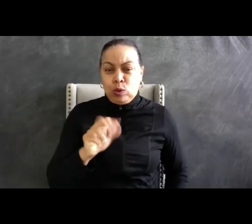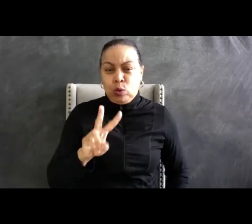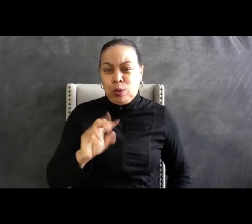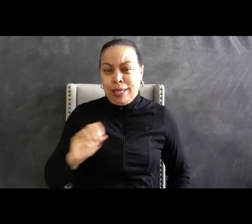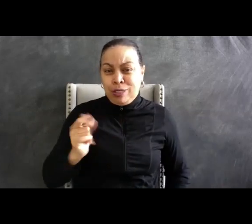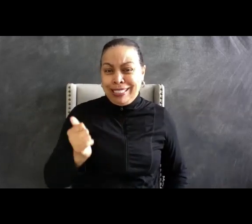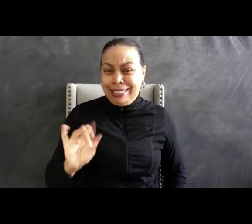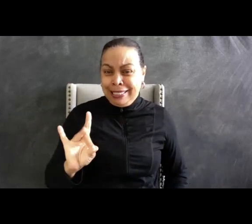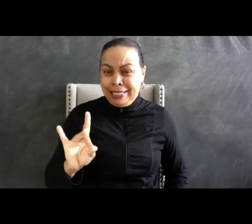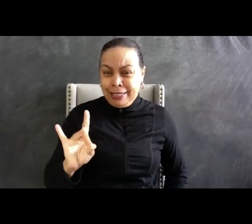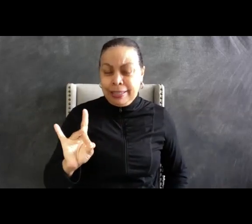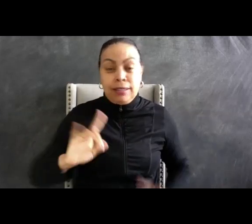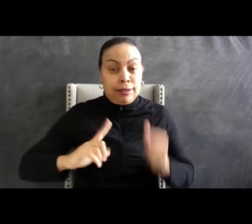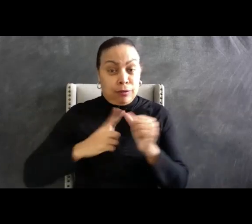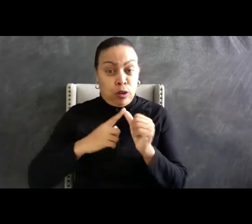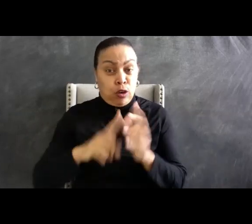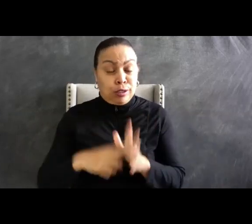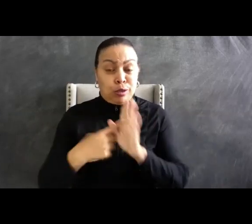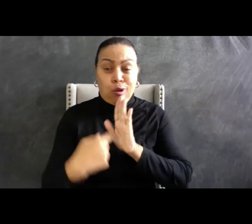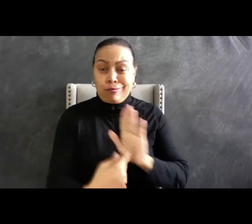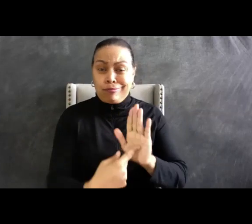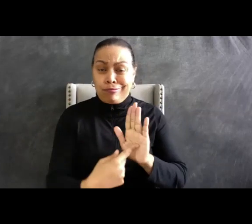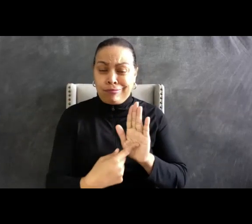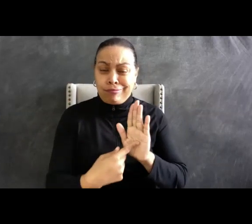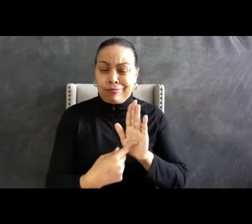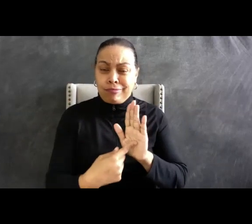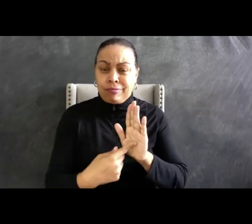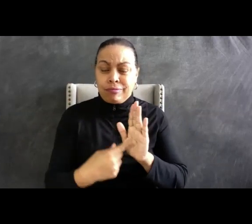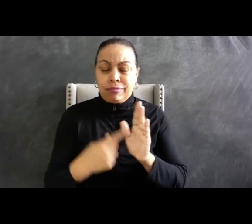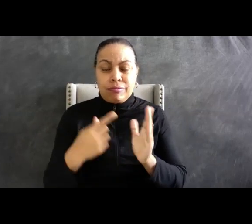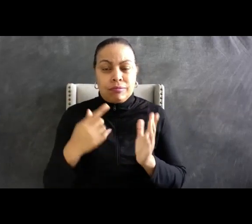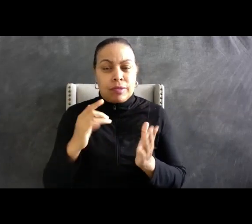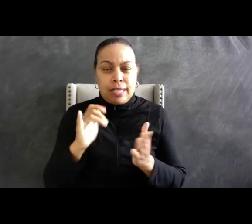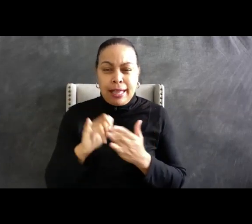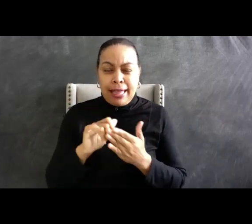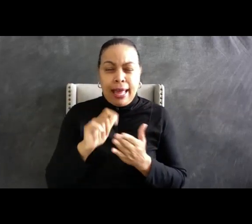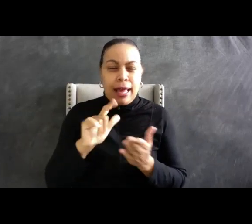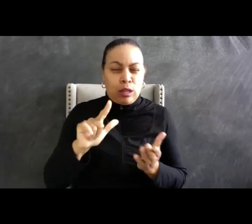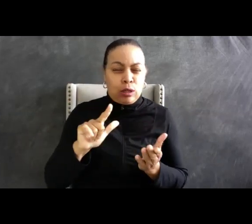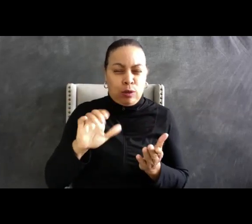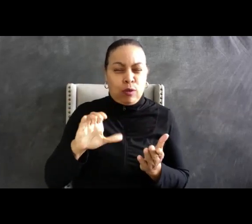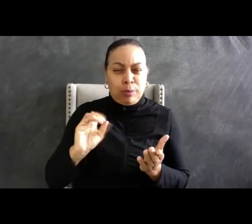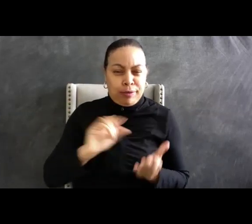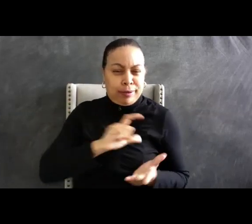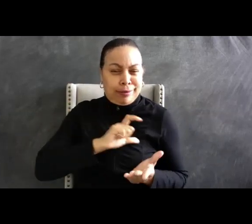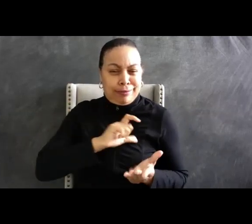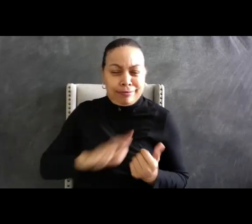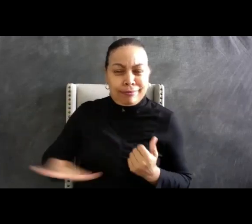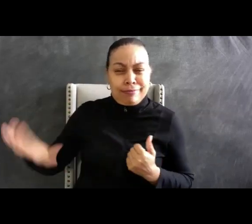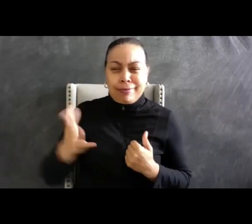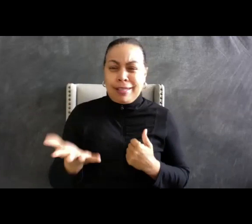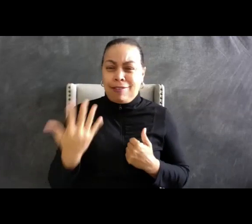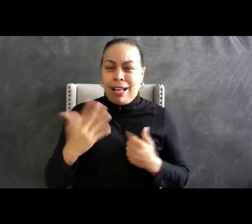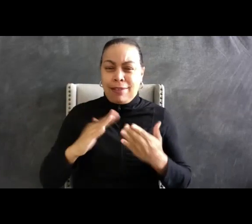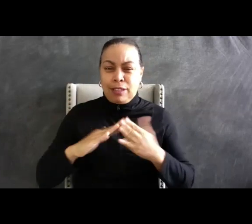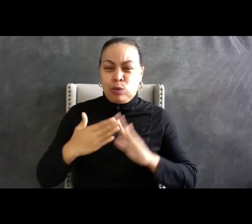launched an exhibition that focused on law enforcement in five communities from around the nation and how their